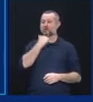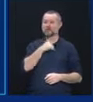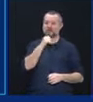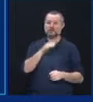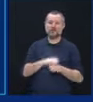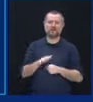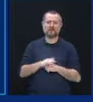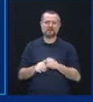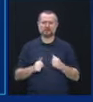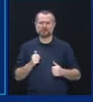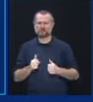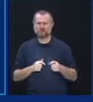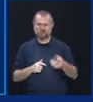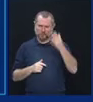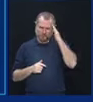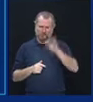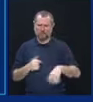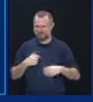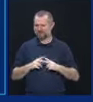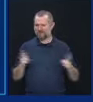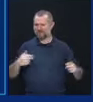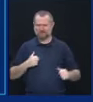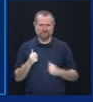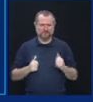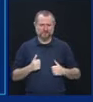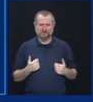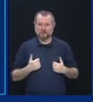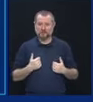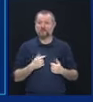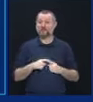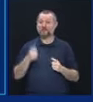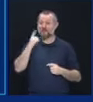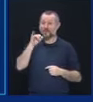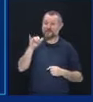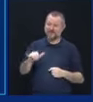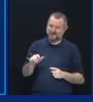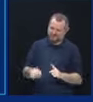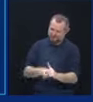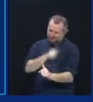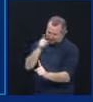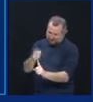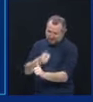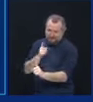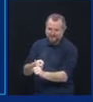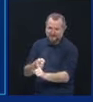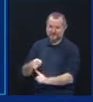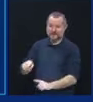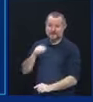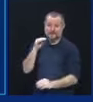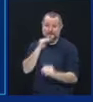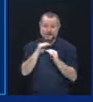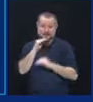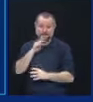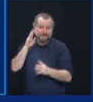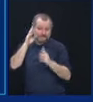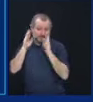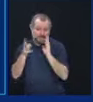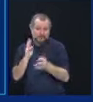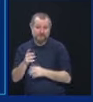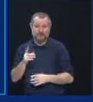But in truth, I was not aggressive enough in fighting back against these crazy political theories